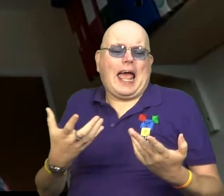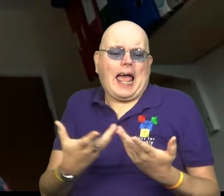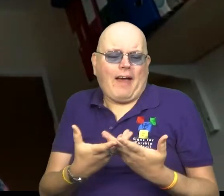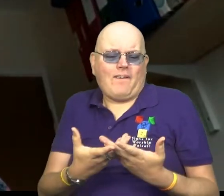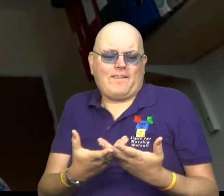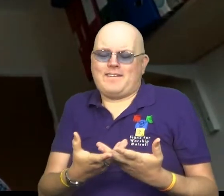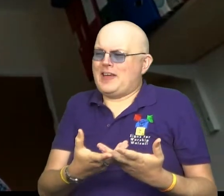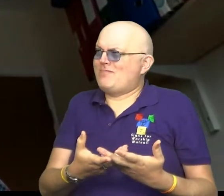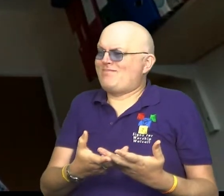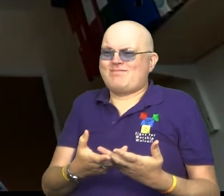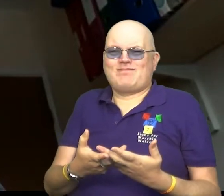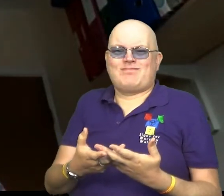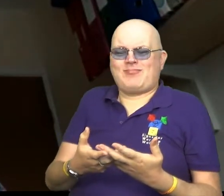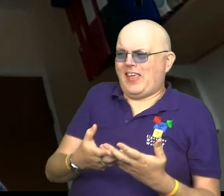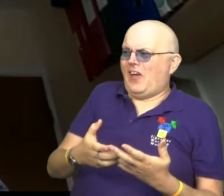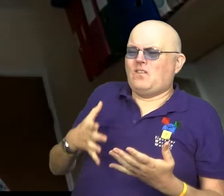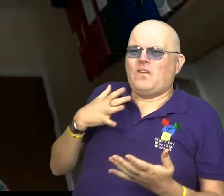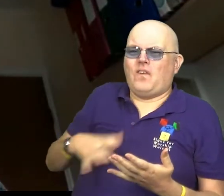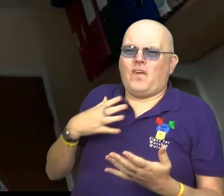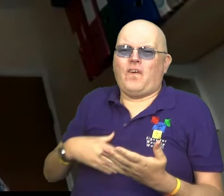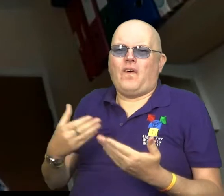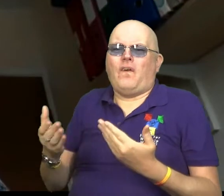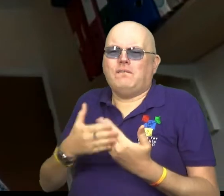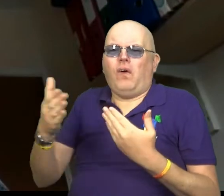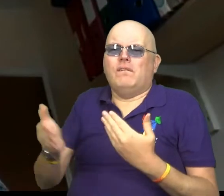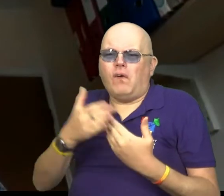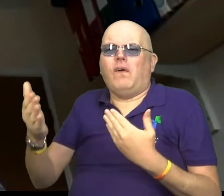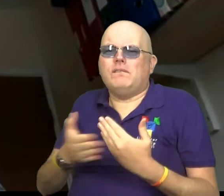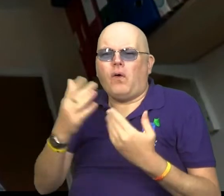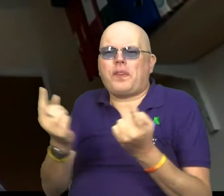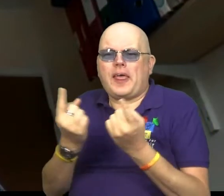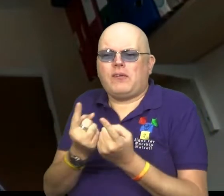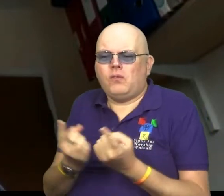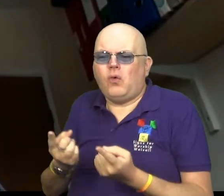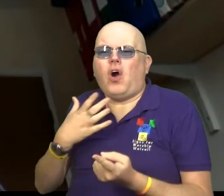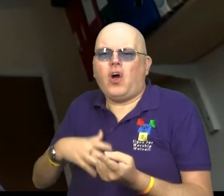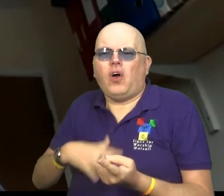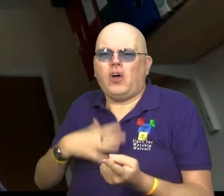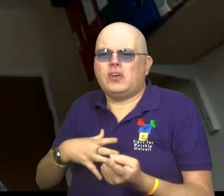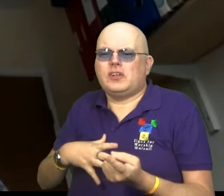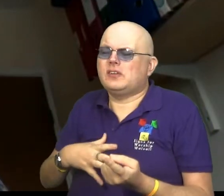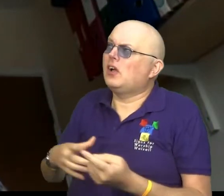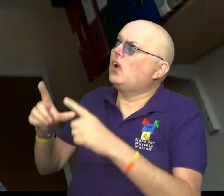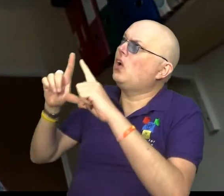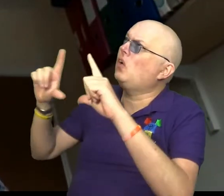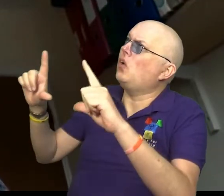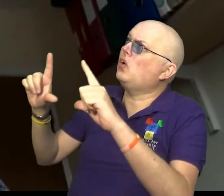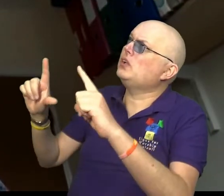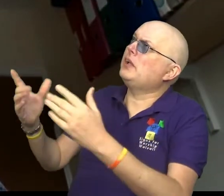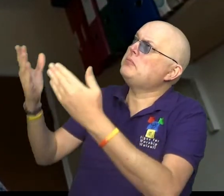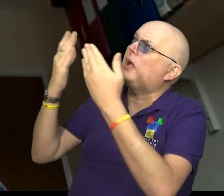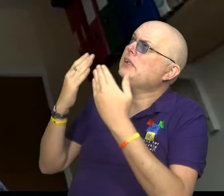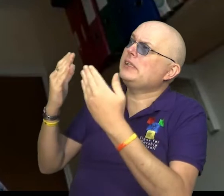with our seemingly never-ending quest for more and more things. Lord,